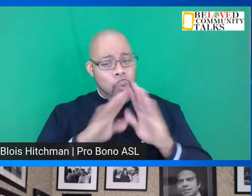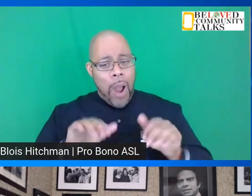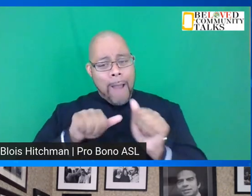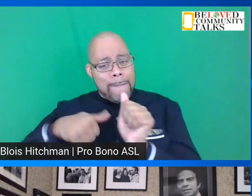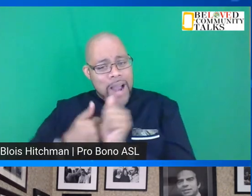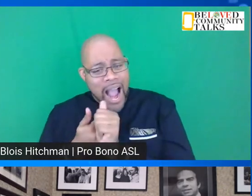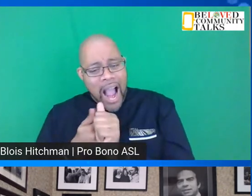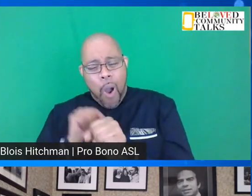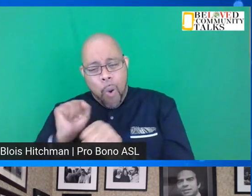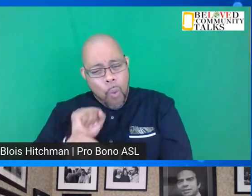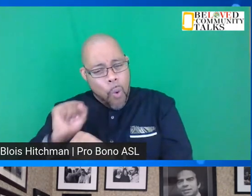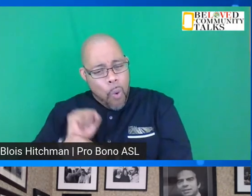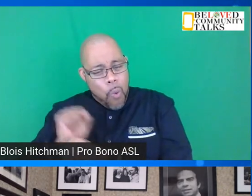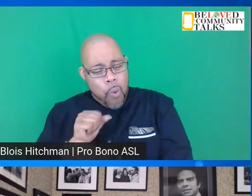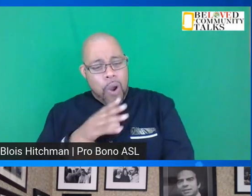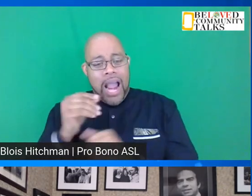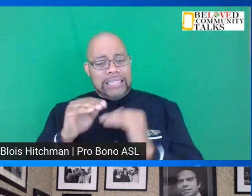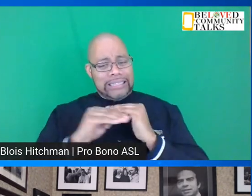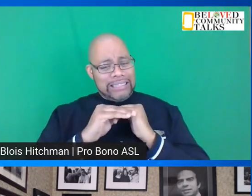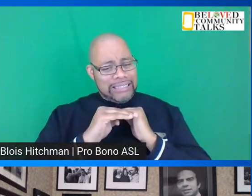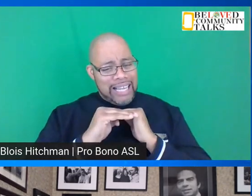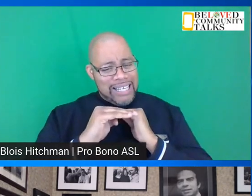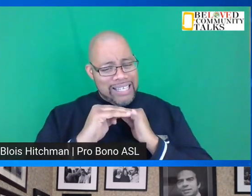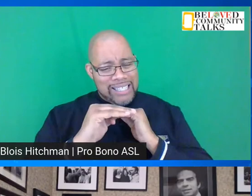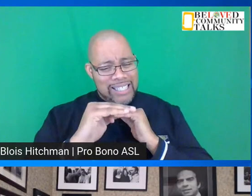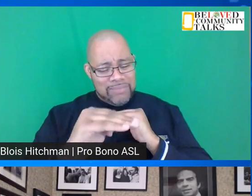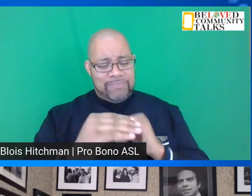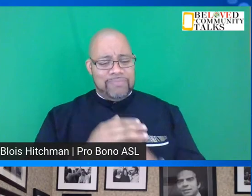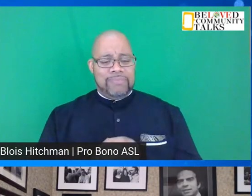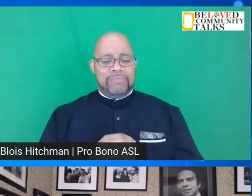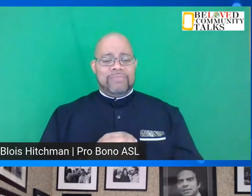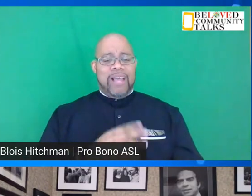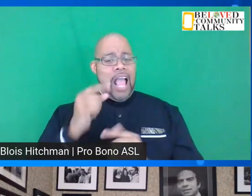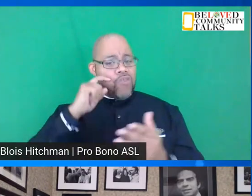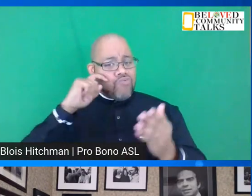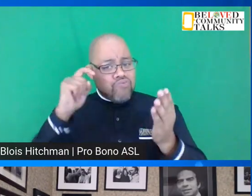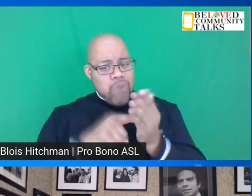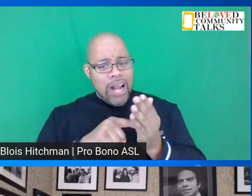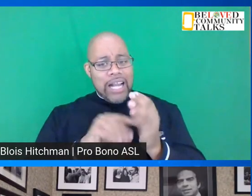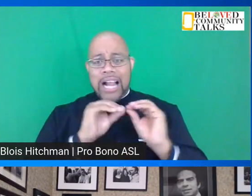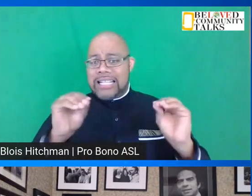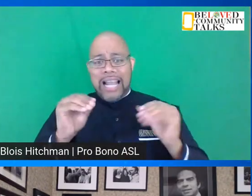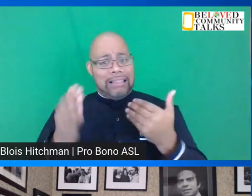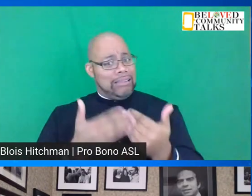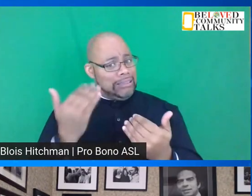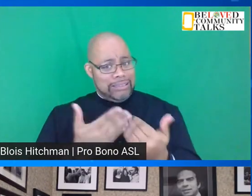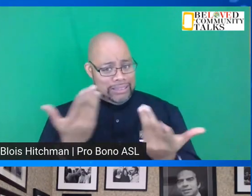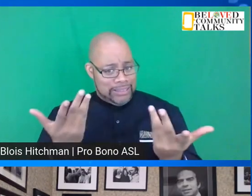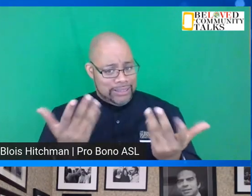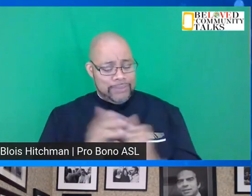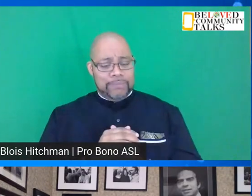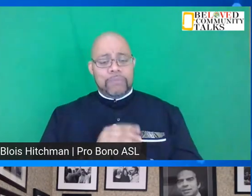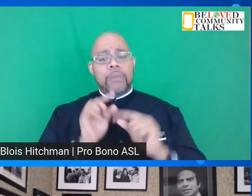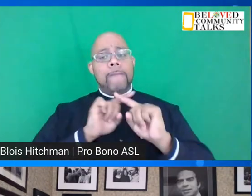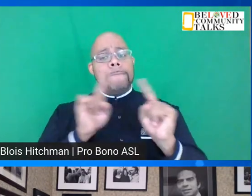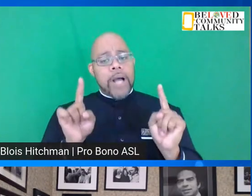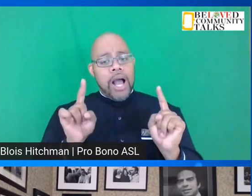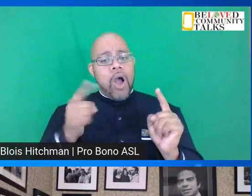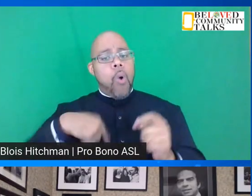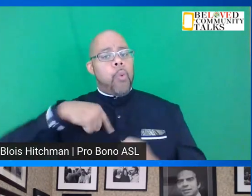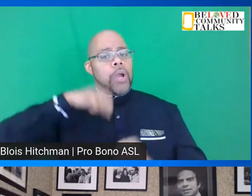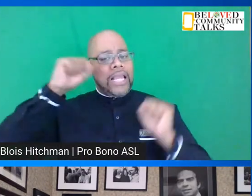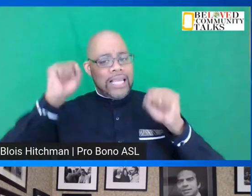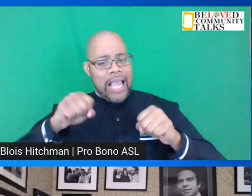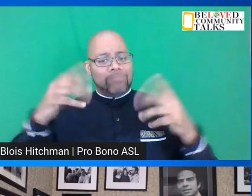the scenes and with sustainability and recognize nothing comes easy but we can